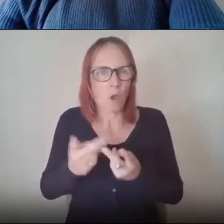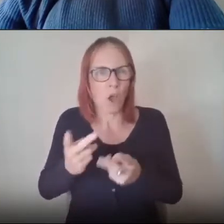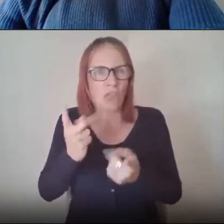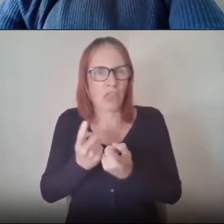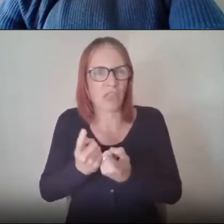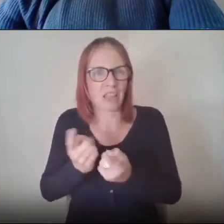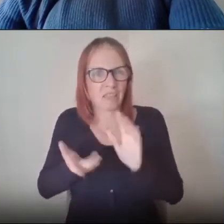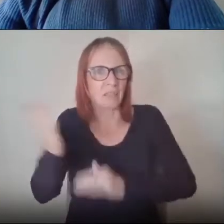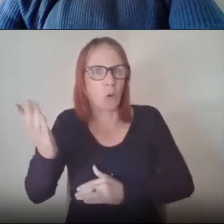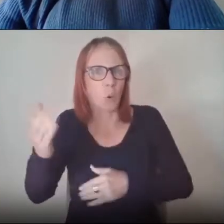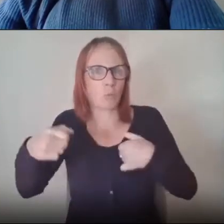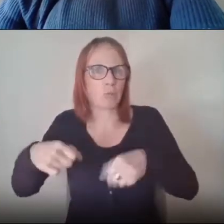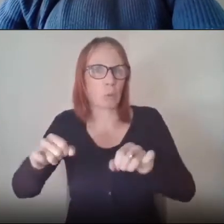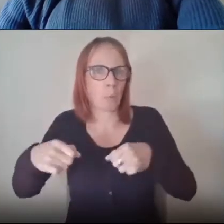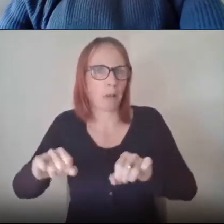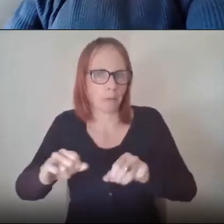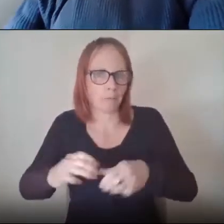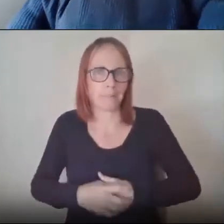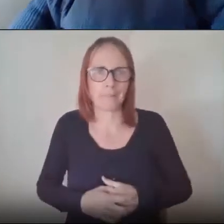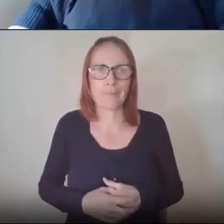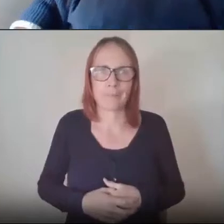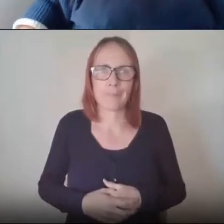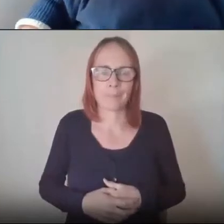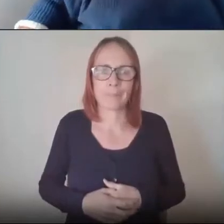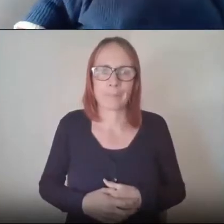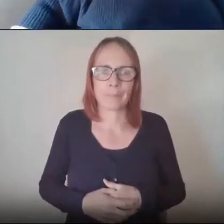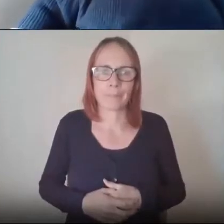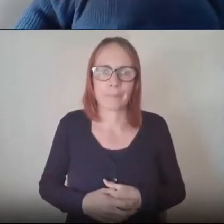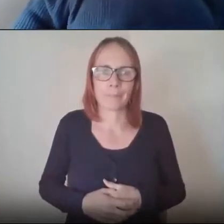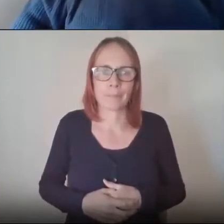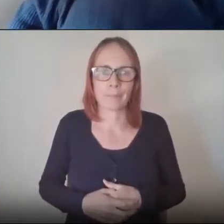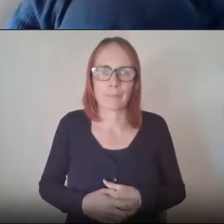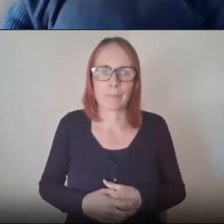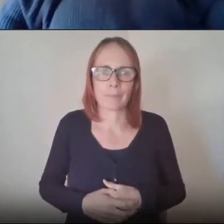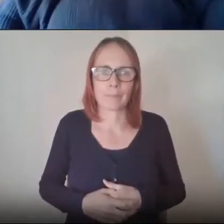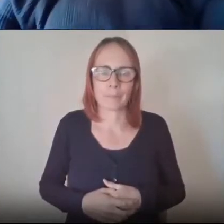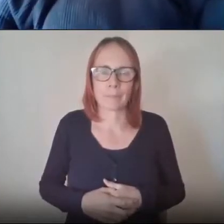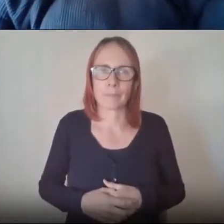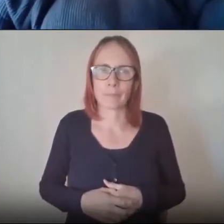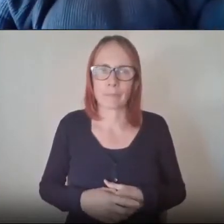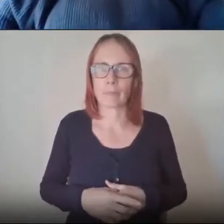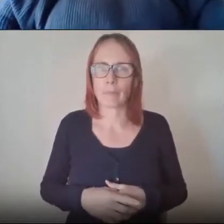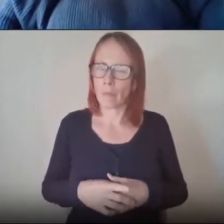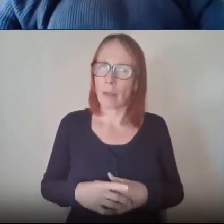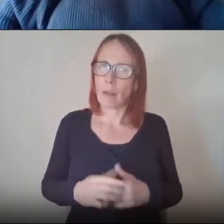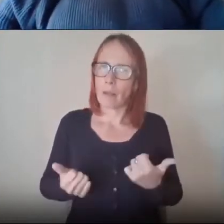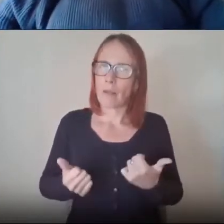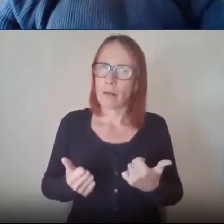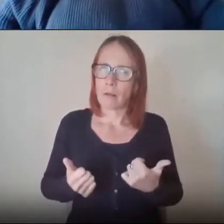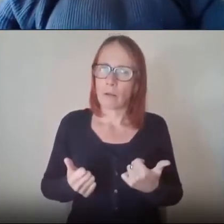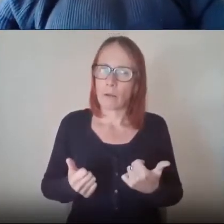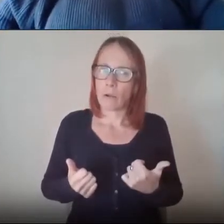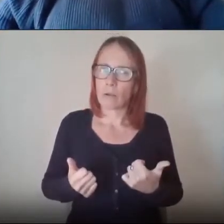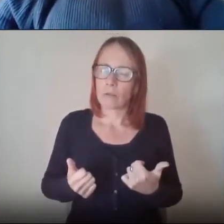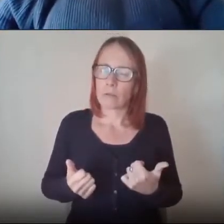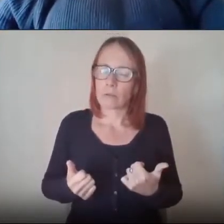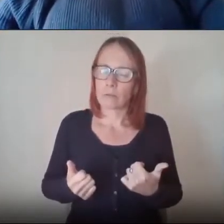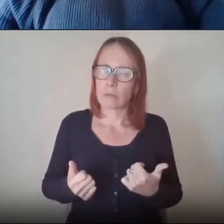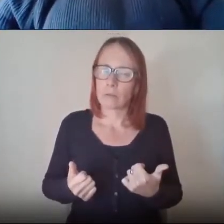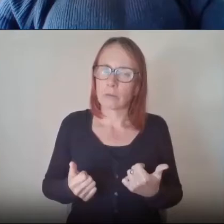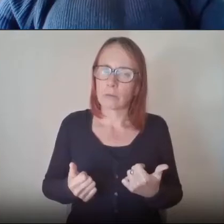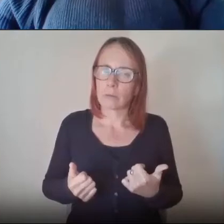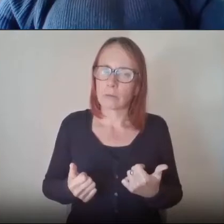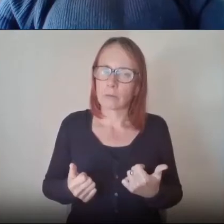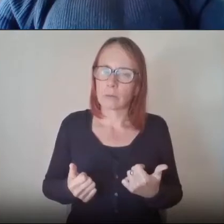a bit further yeah i think that's gonna make a stronger argument for people to think about social